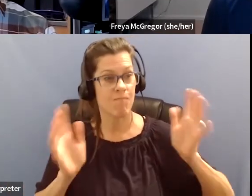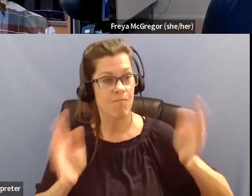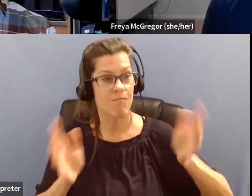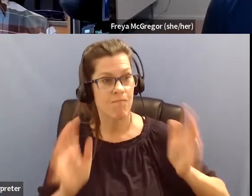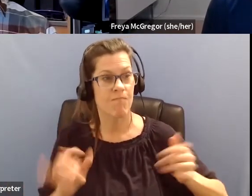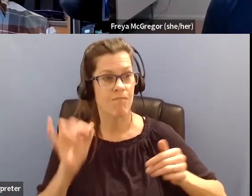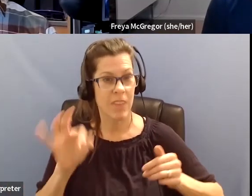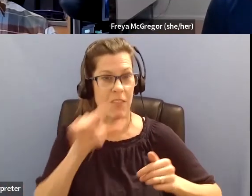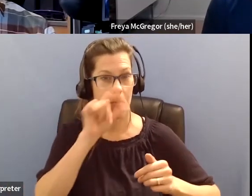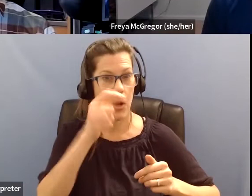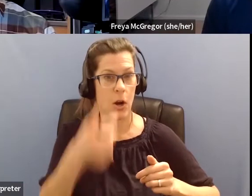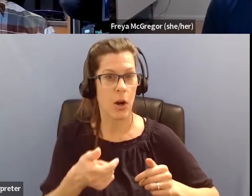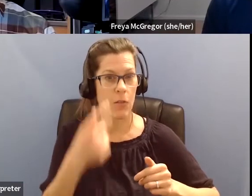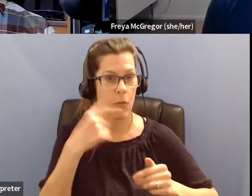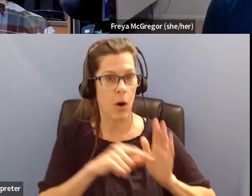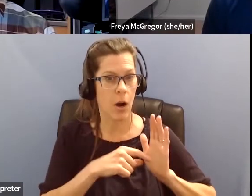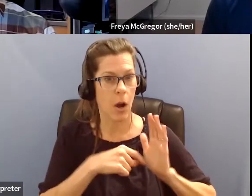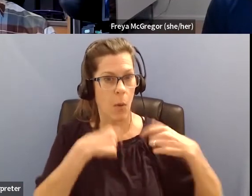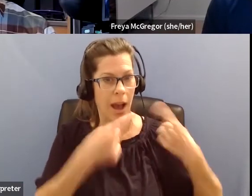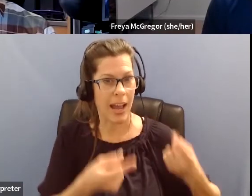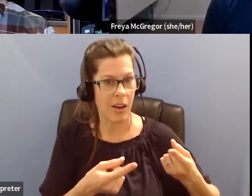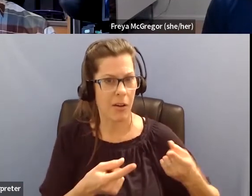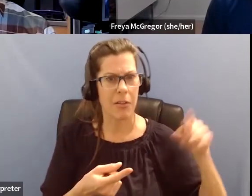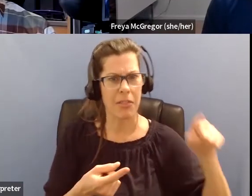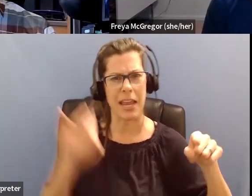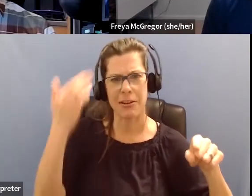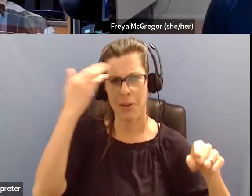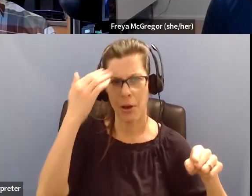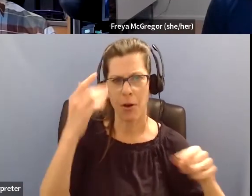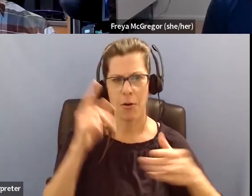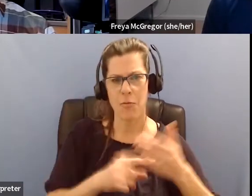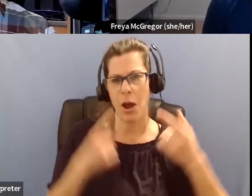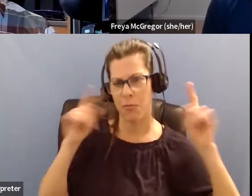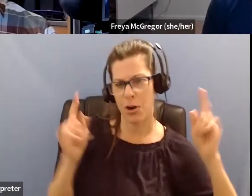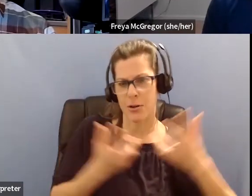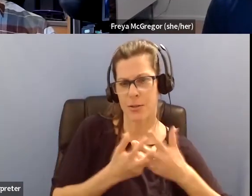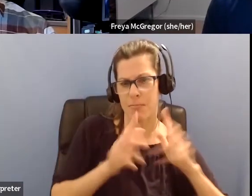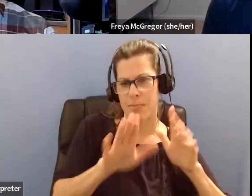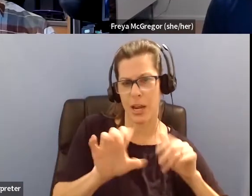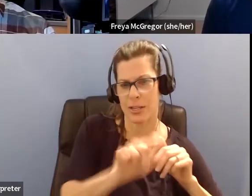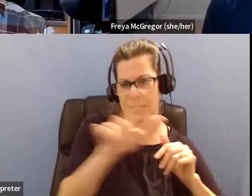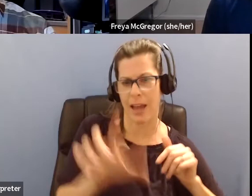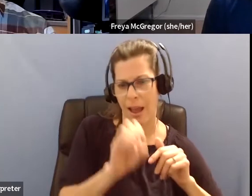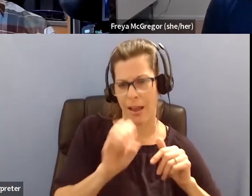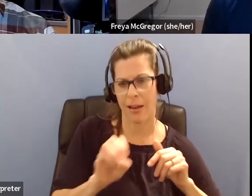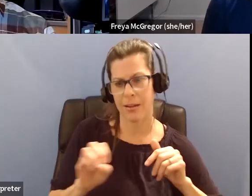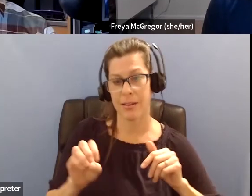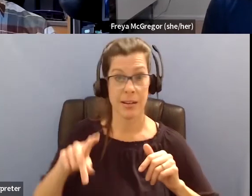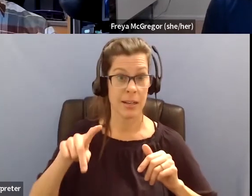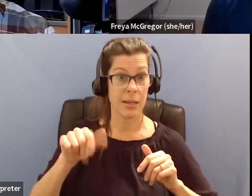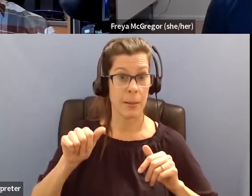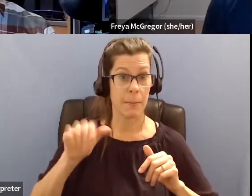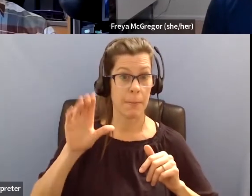been birding for a while, they'll know exactly how they bird and what works for them. The pace of the birding is very important.